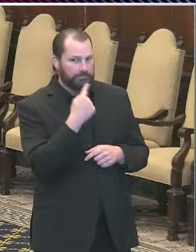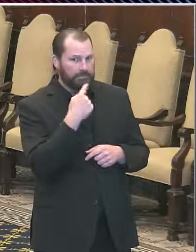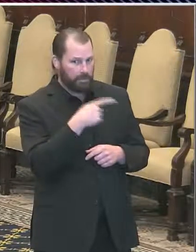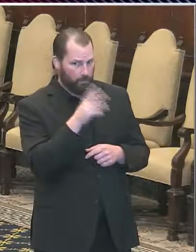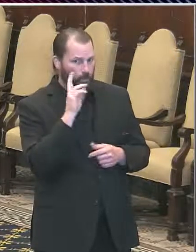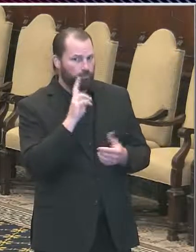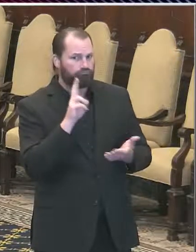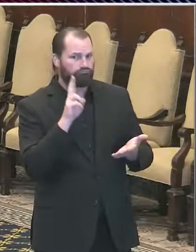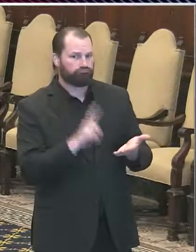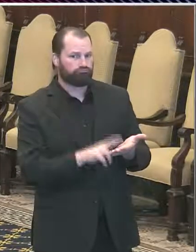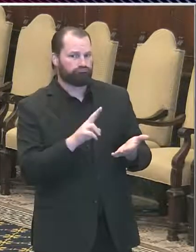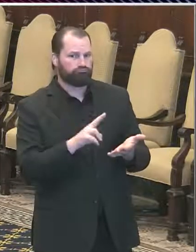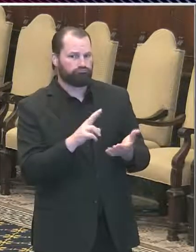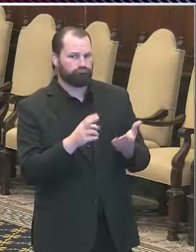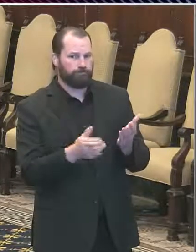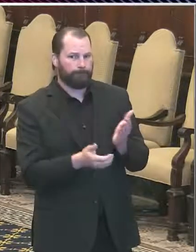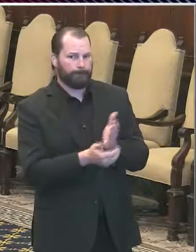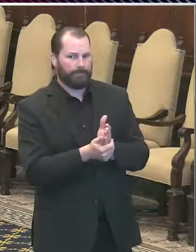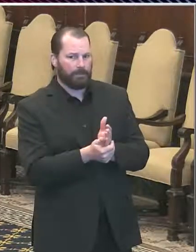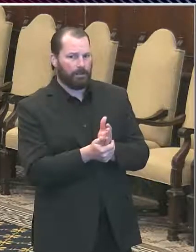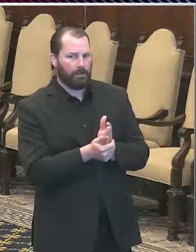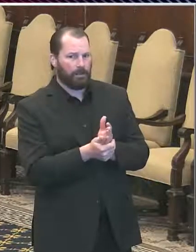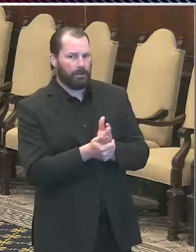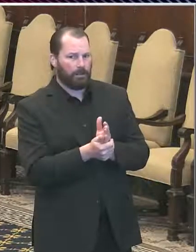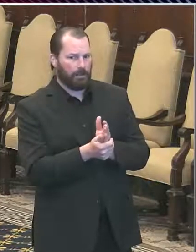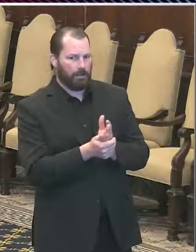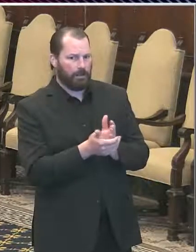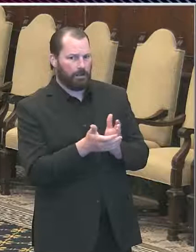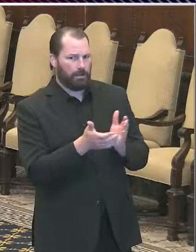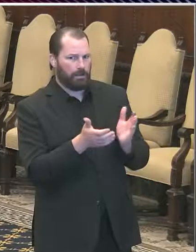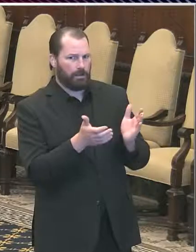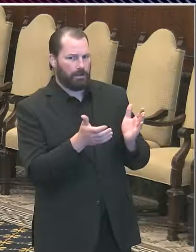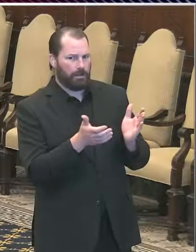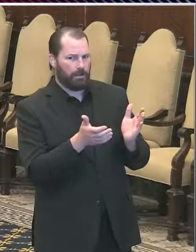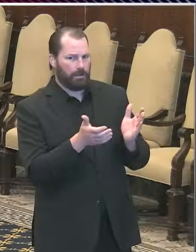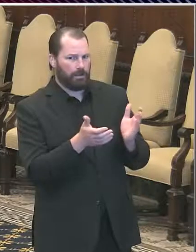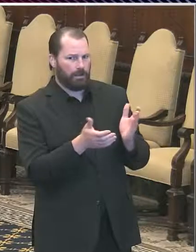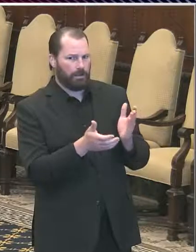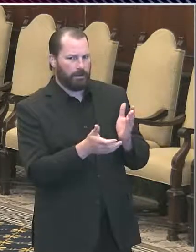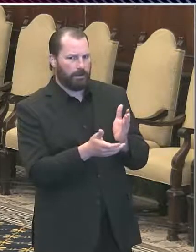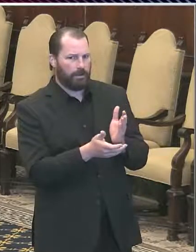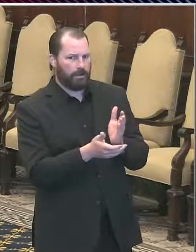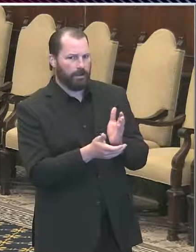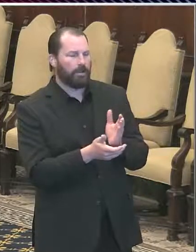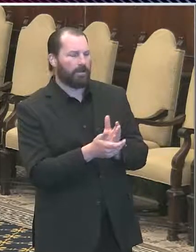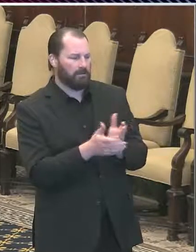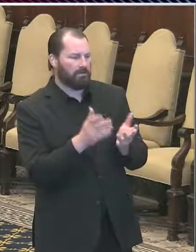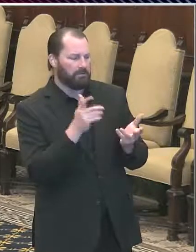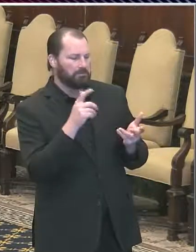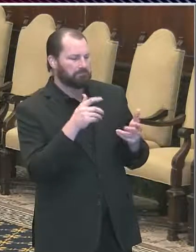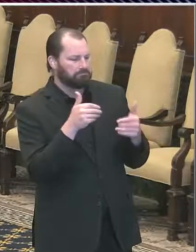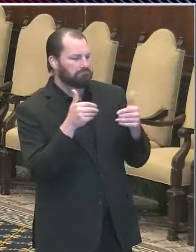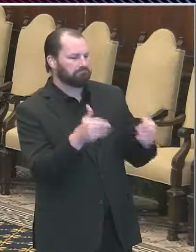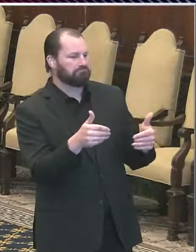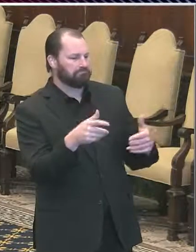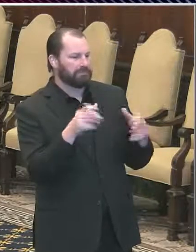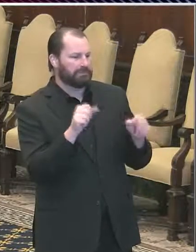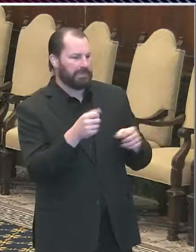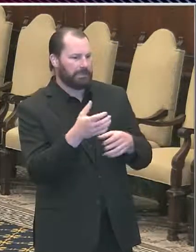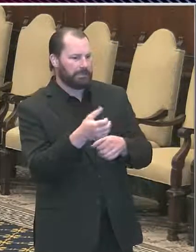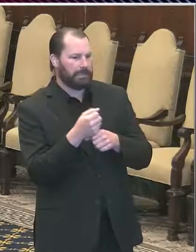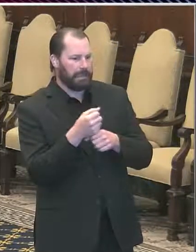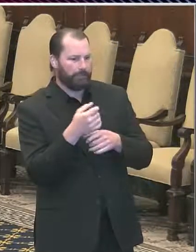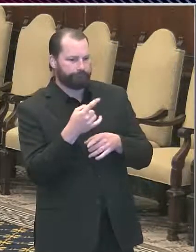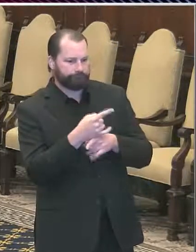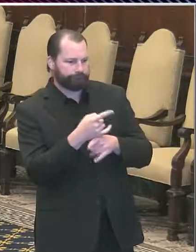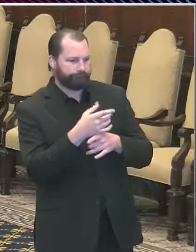to go and a lot of restaurants are happy about that hoping that's going to at least give them some bit of a lifeline at this point. What are your thoughts about that? I think it's fine.